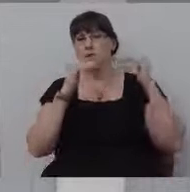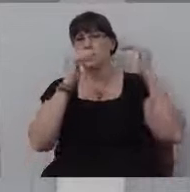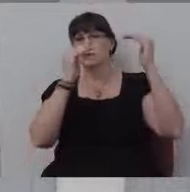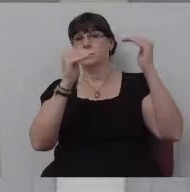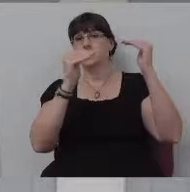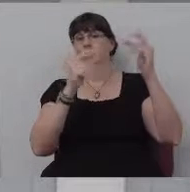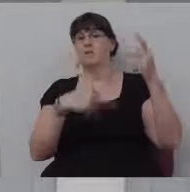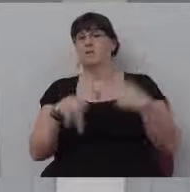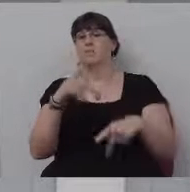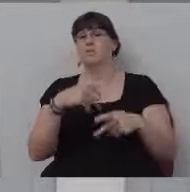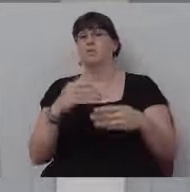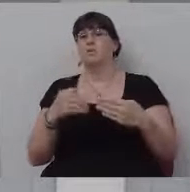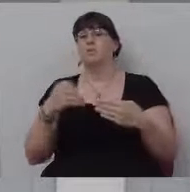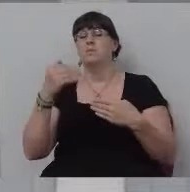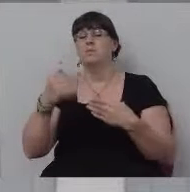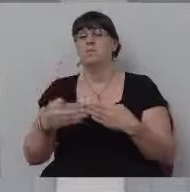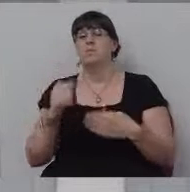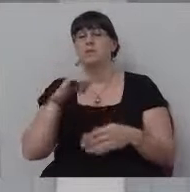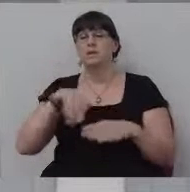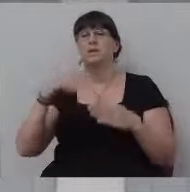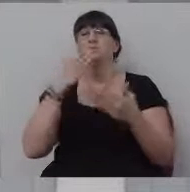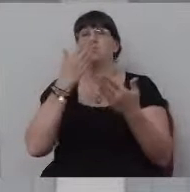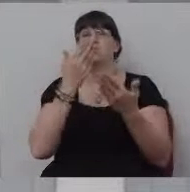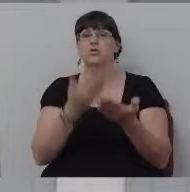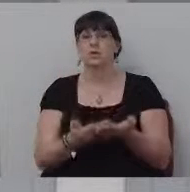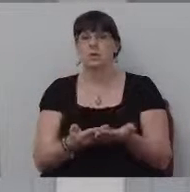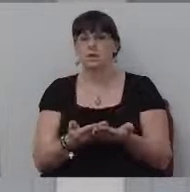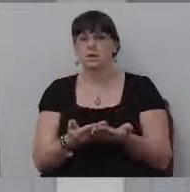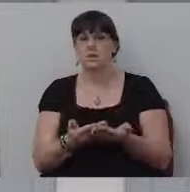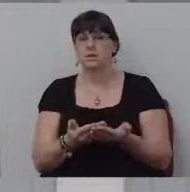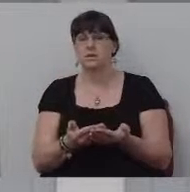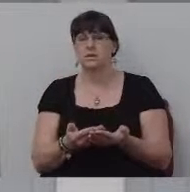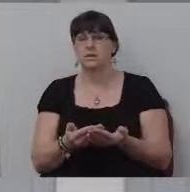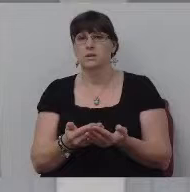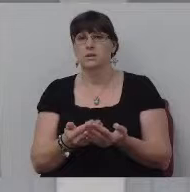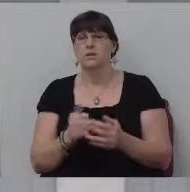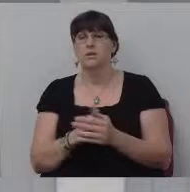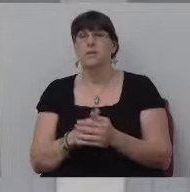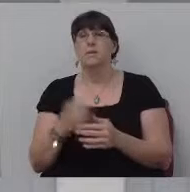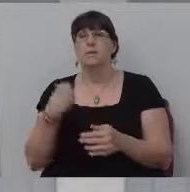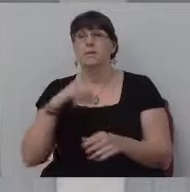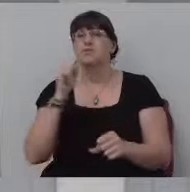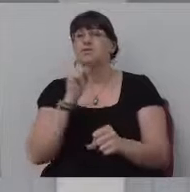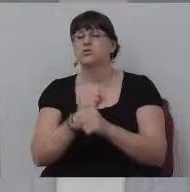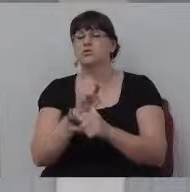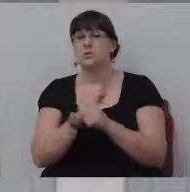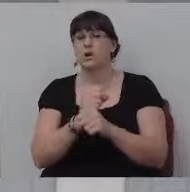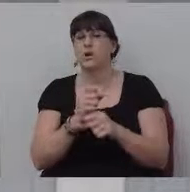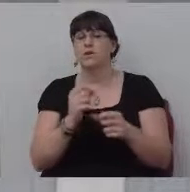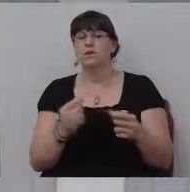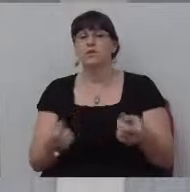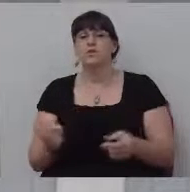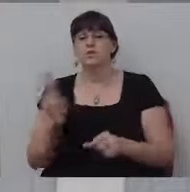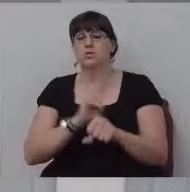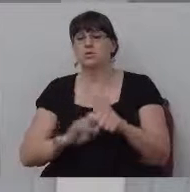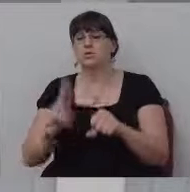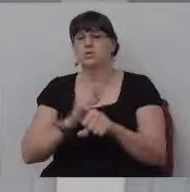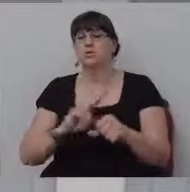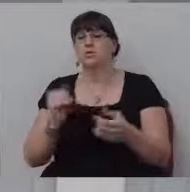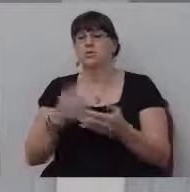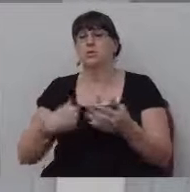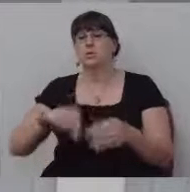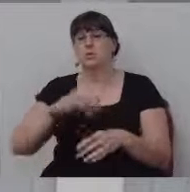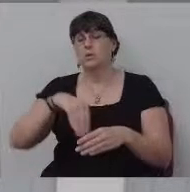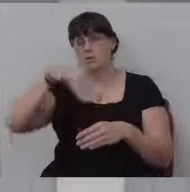who've gone before us in goodness, we should strive to take what they've taught us spiritually and,